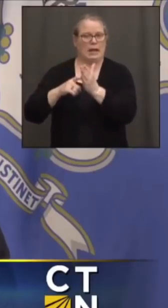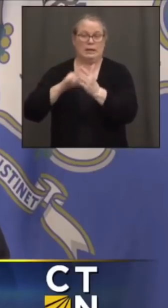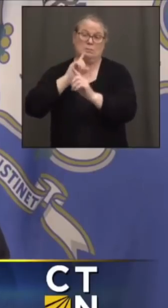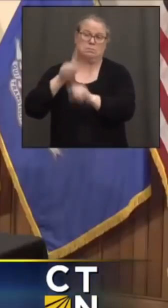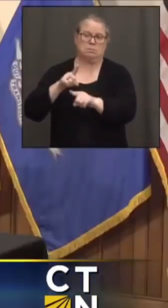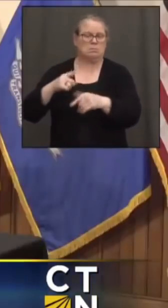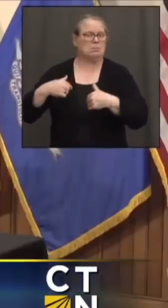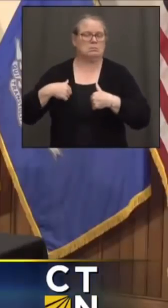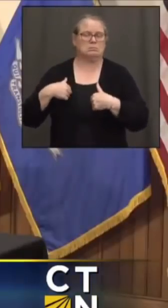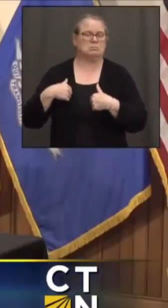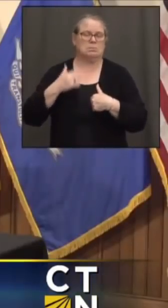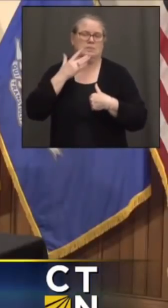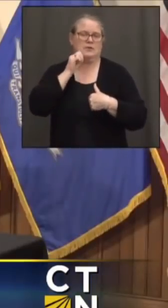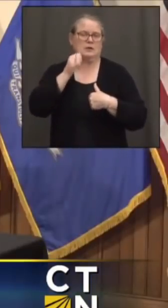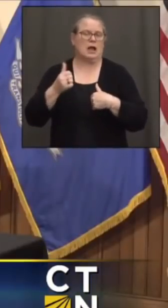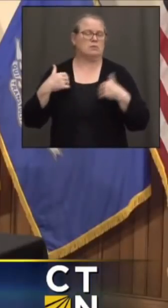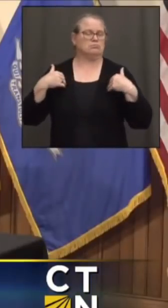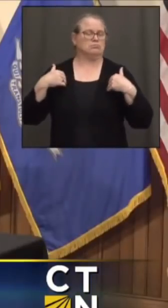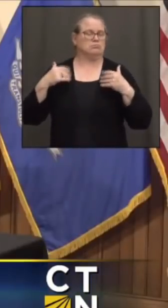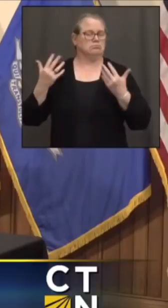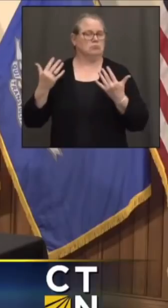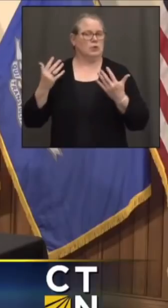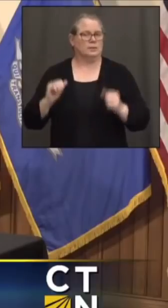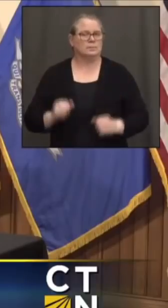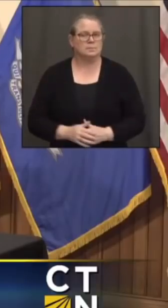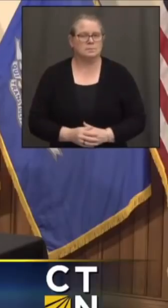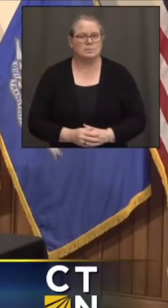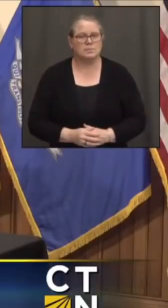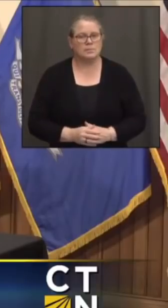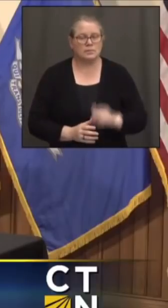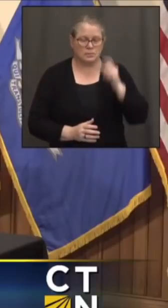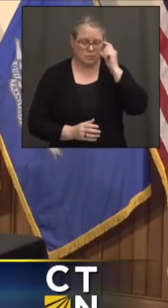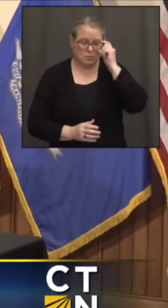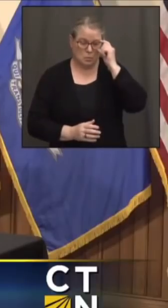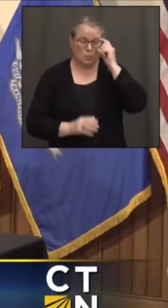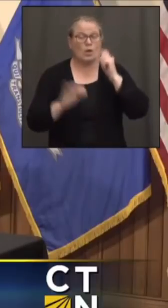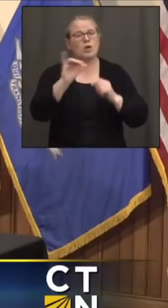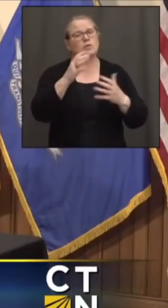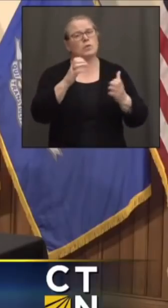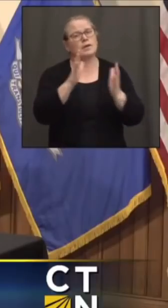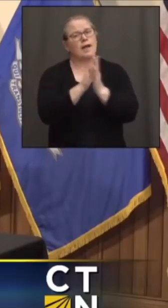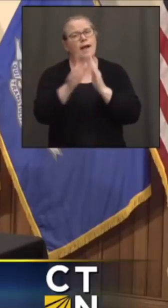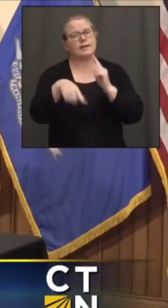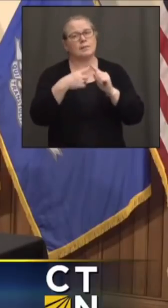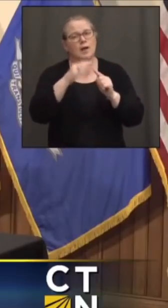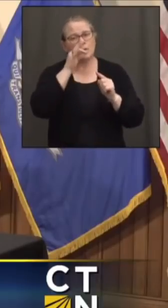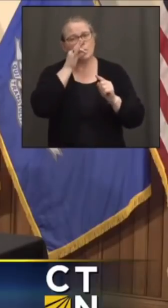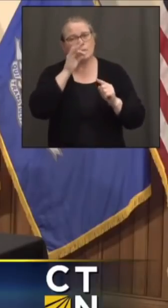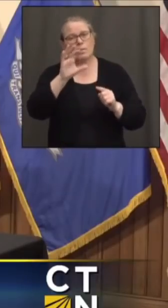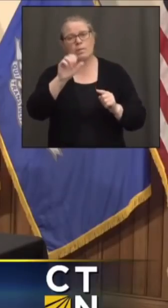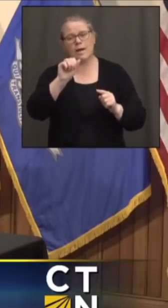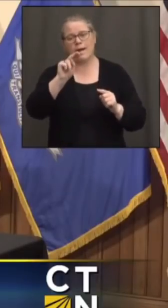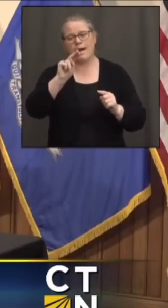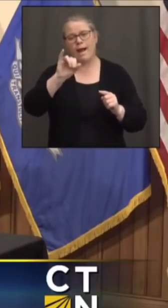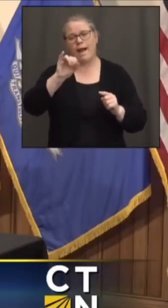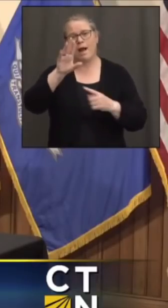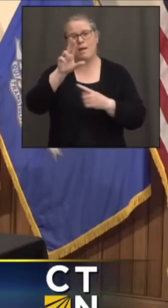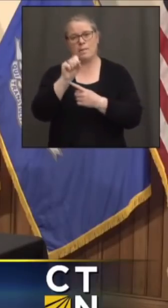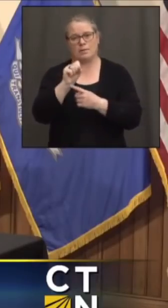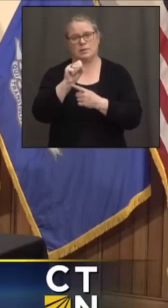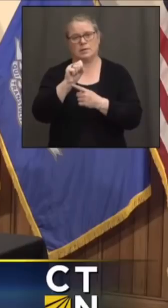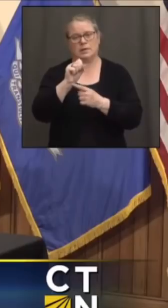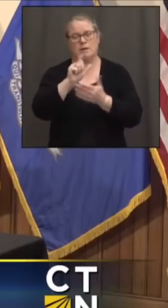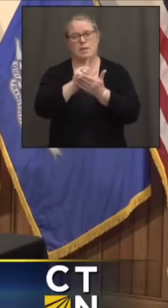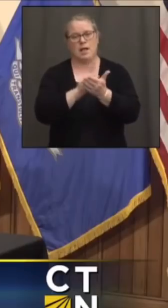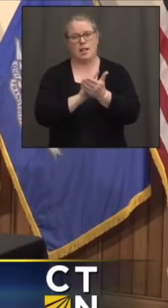Okay. I want to also ask about the cannabis bill. I mean, we're about a month out from the end of the session. Has there been any